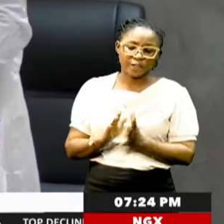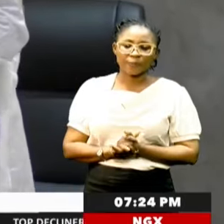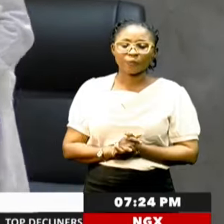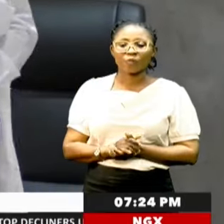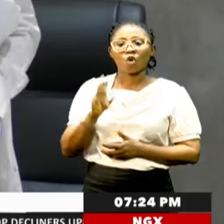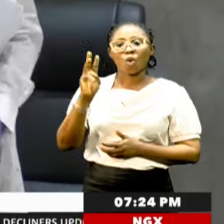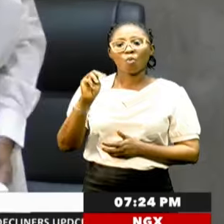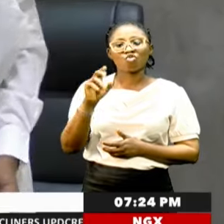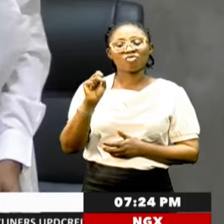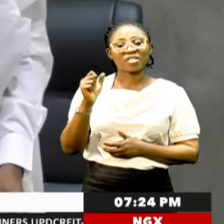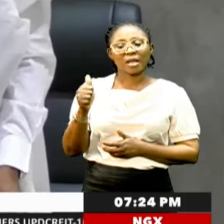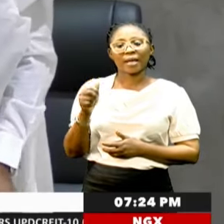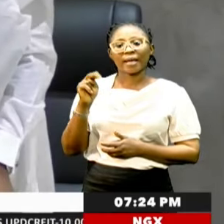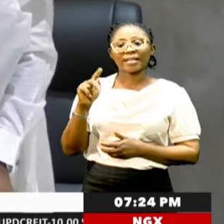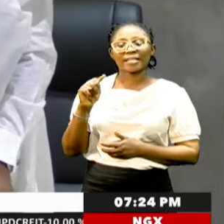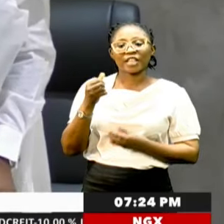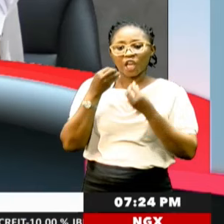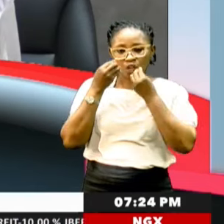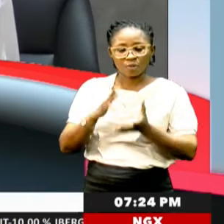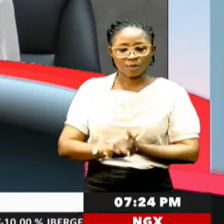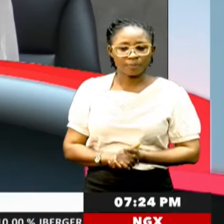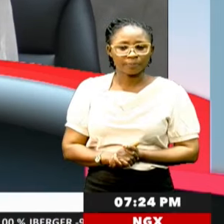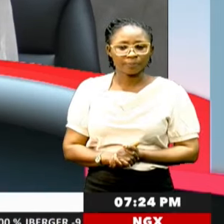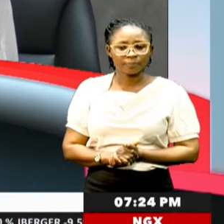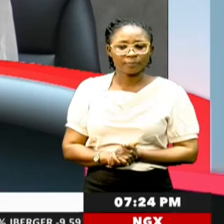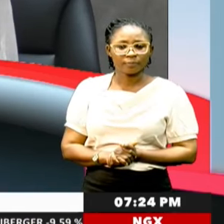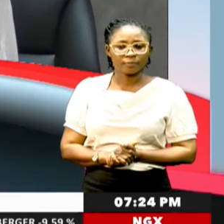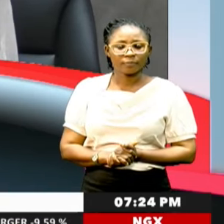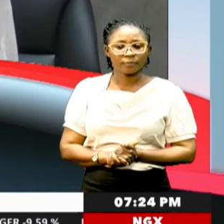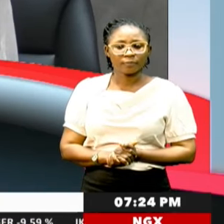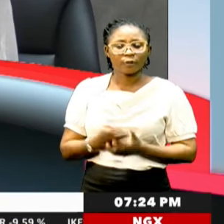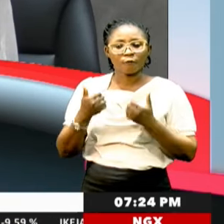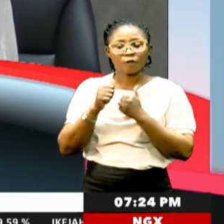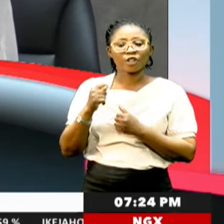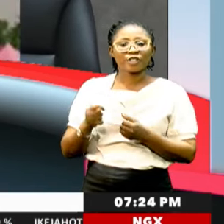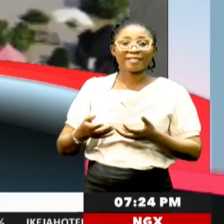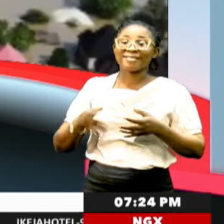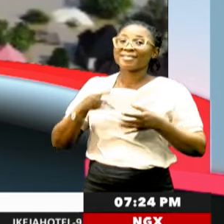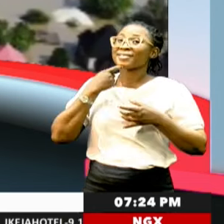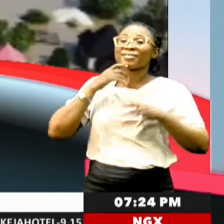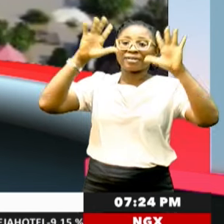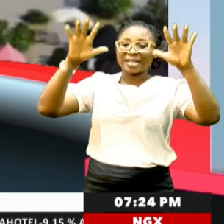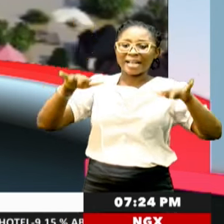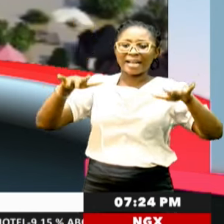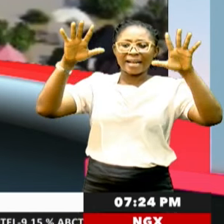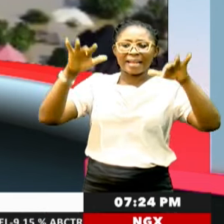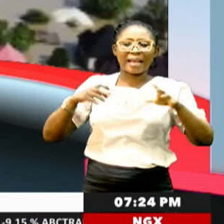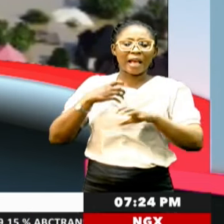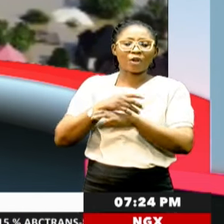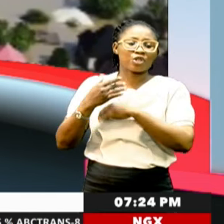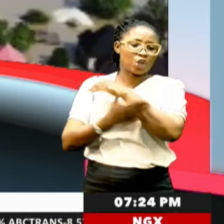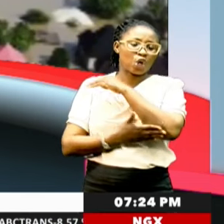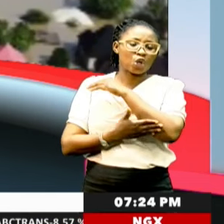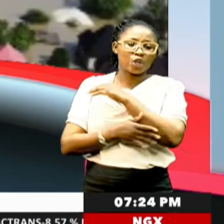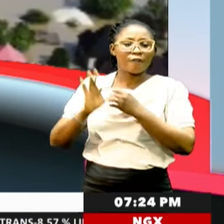Musa Baba Aliou, NTA News. Following the heavy downfall being experienced across the country,